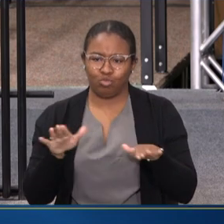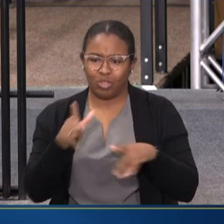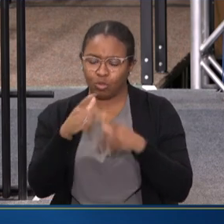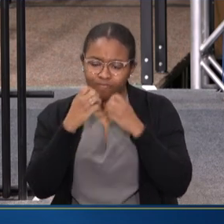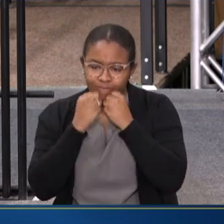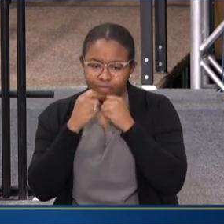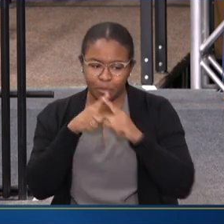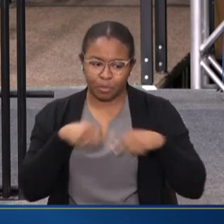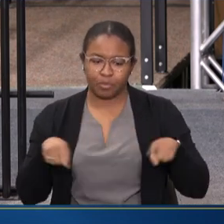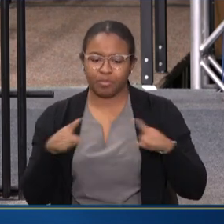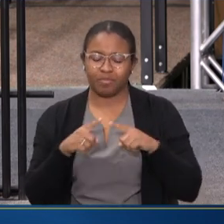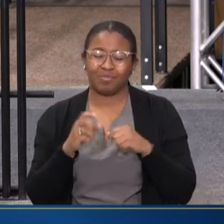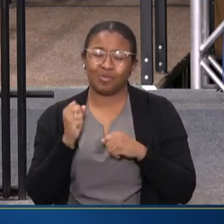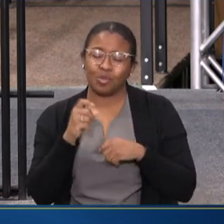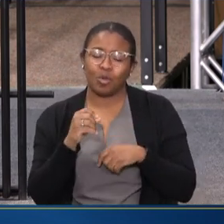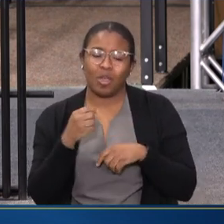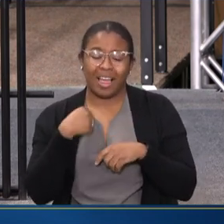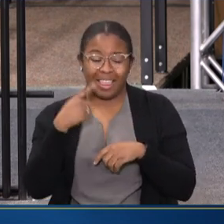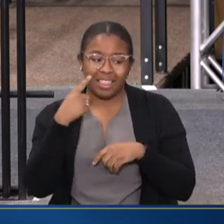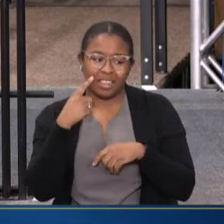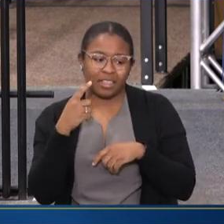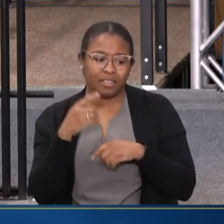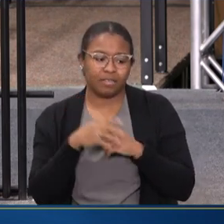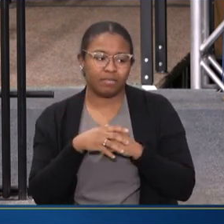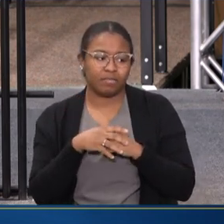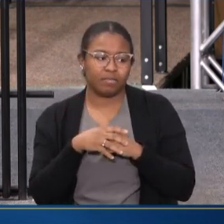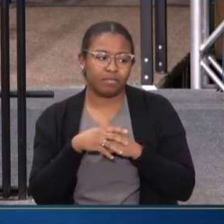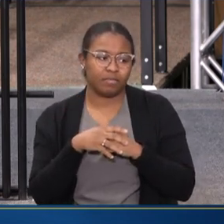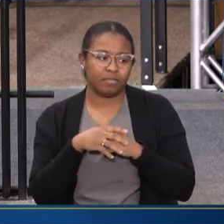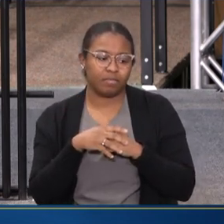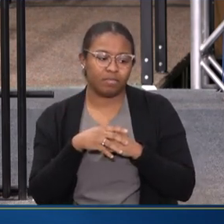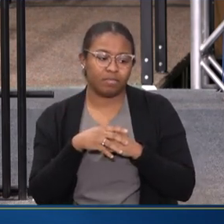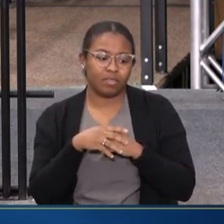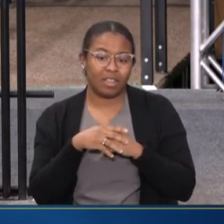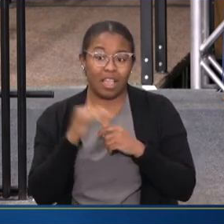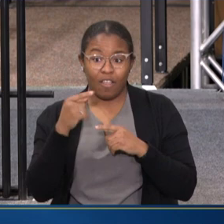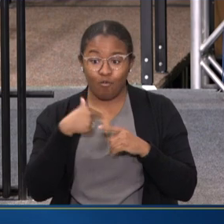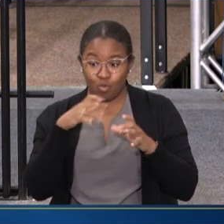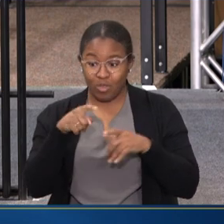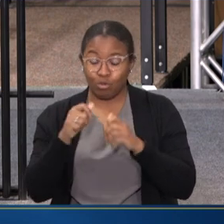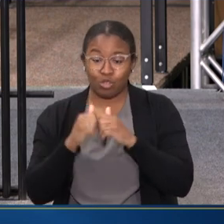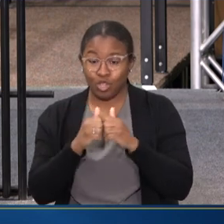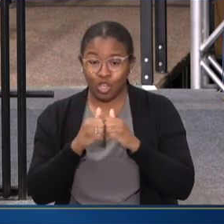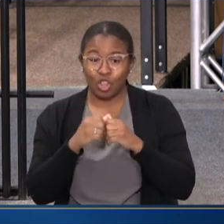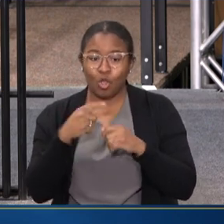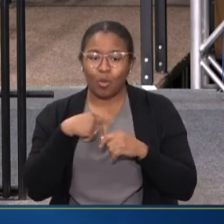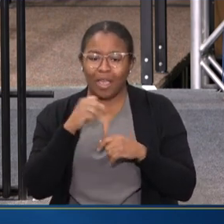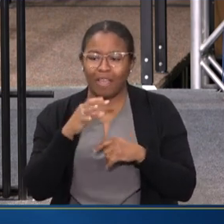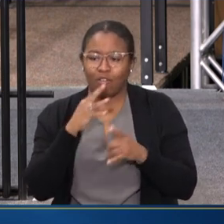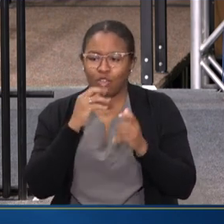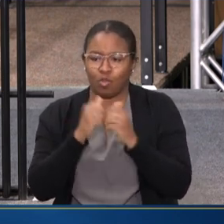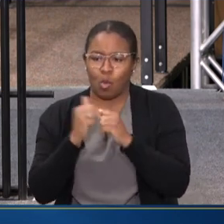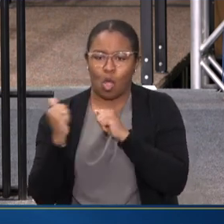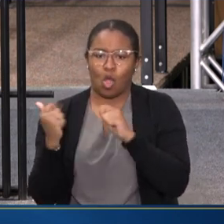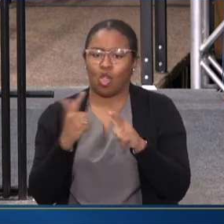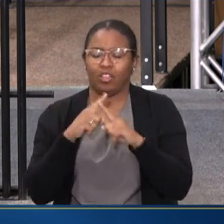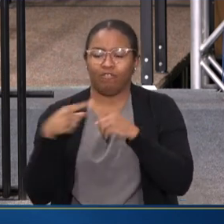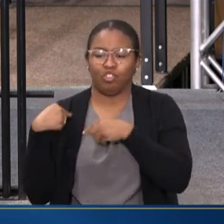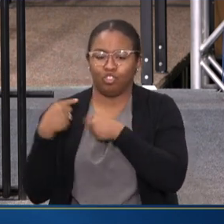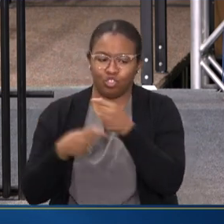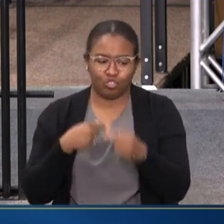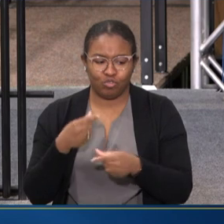CARE ABOUT. AND SO I THINK IT GOES BACK TO THAT, YOU KNOW, DOING THIS TOGETHER, WE HAVE TO BE SPEAKING TO ALL GENERATIONS.